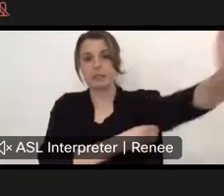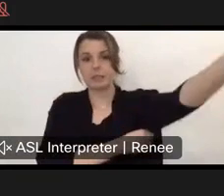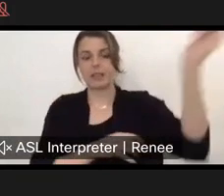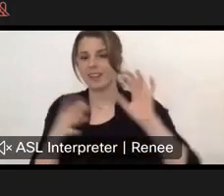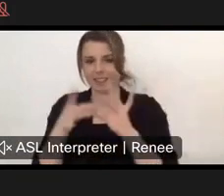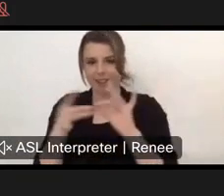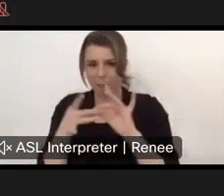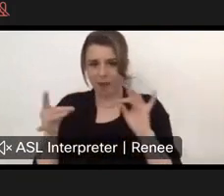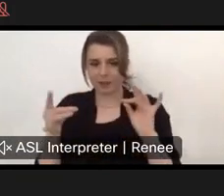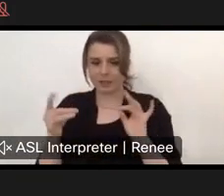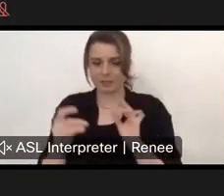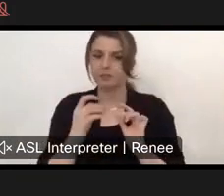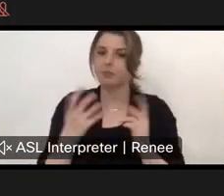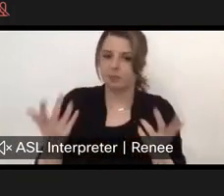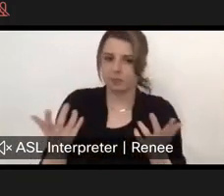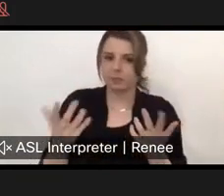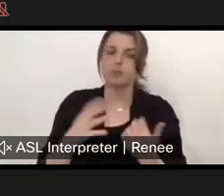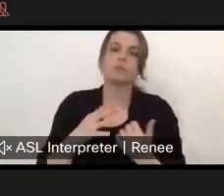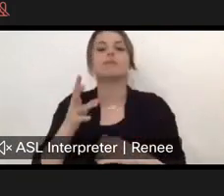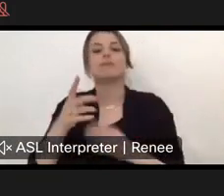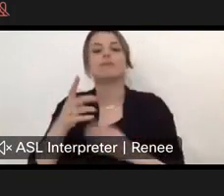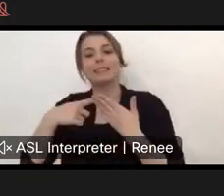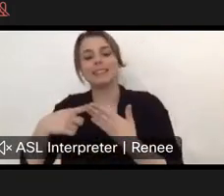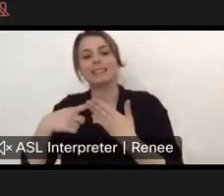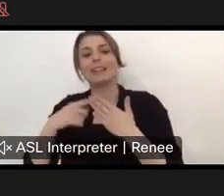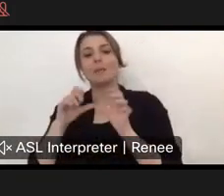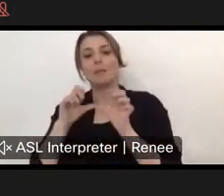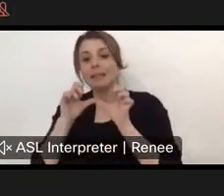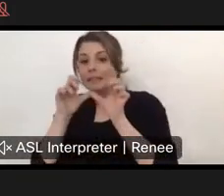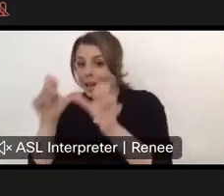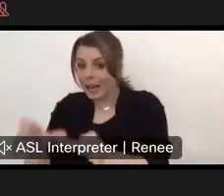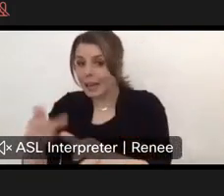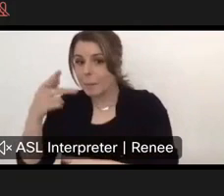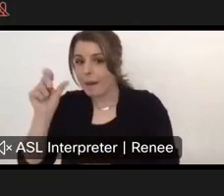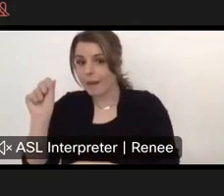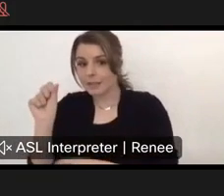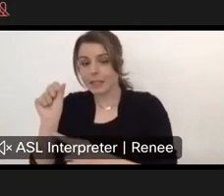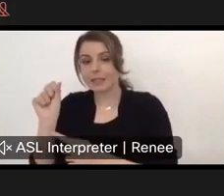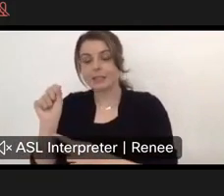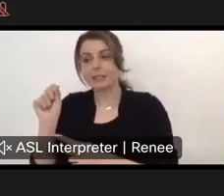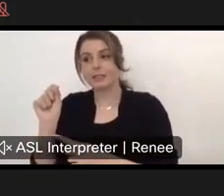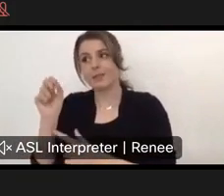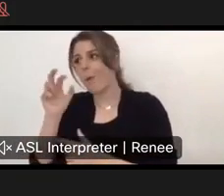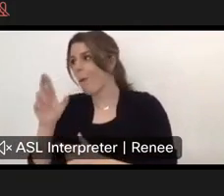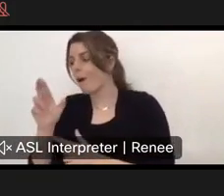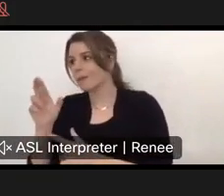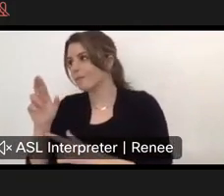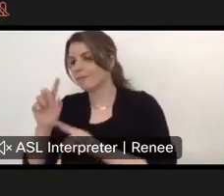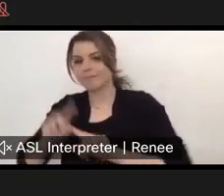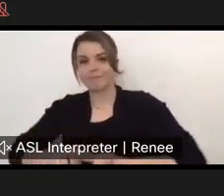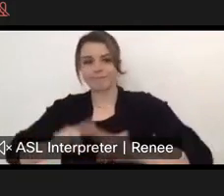just like yours, um, talking about either maintaining those passes. Or doing some type of a pass for